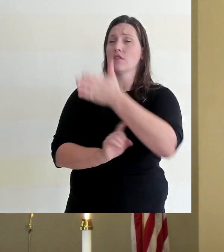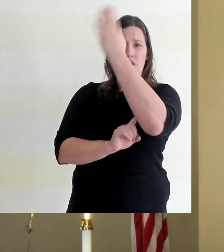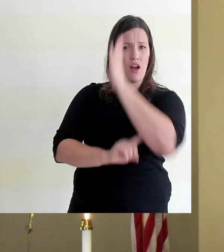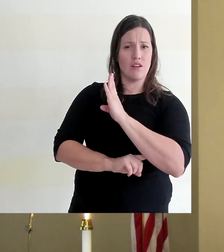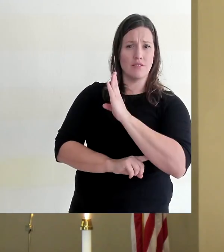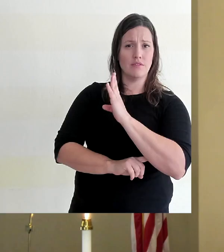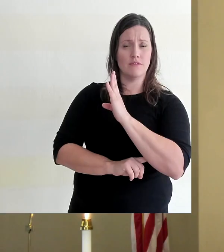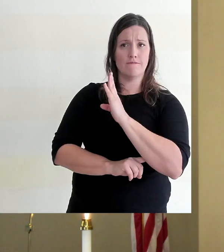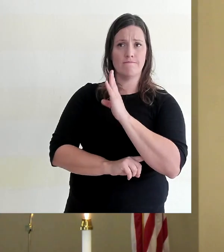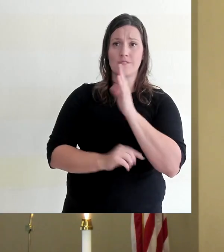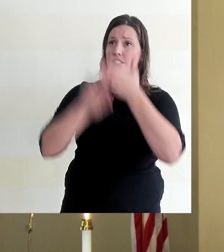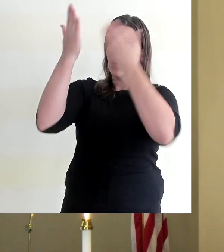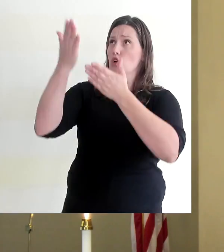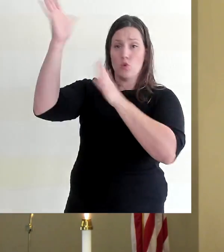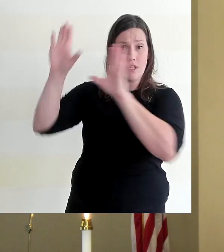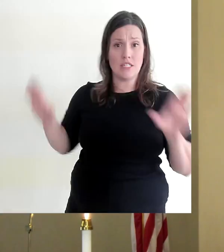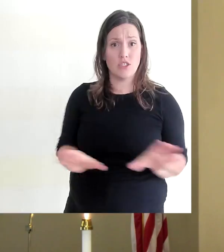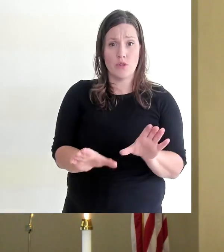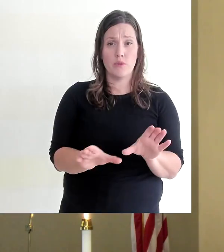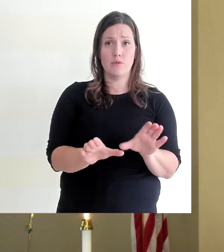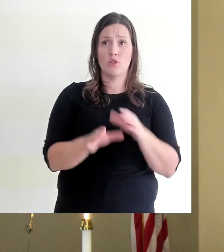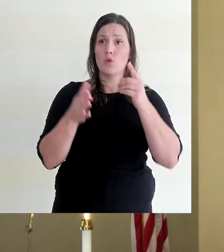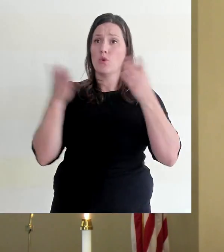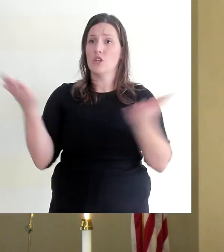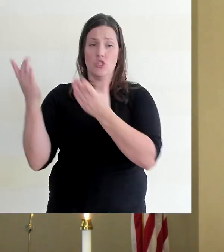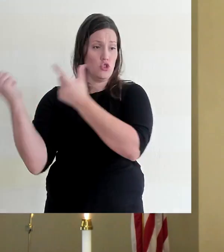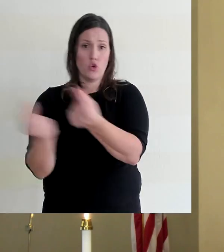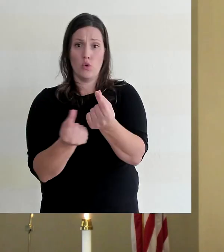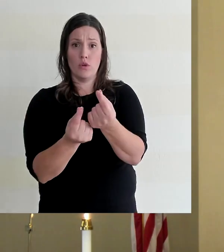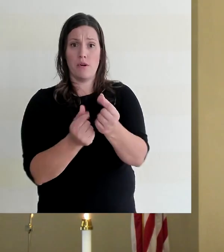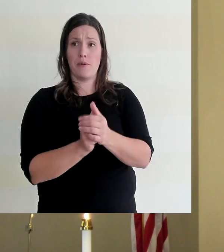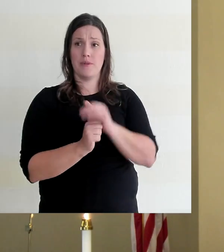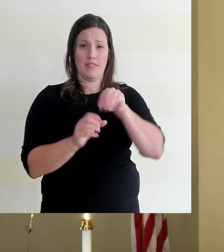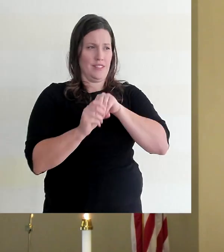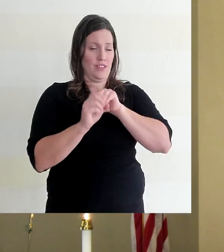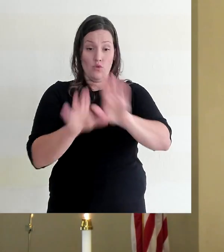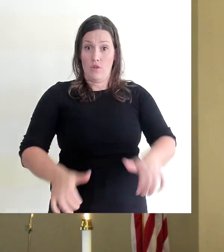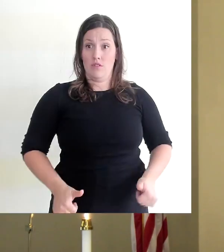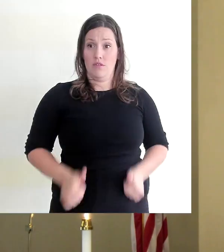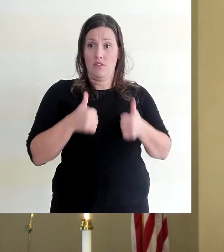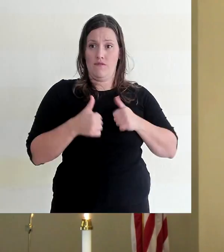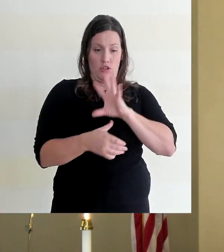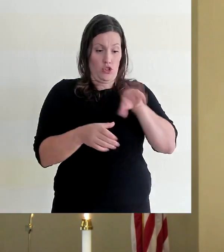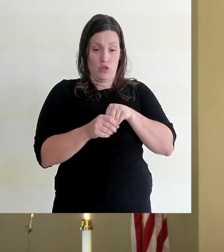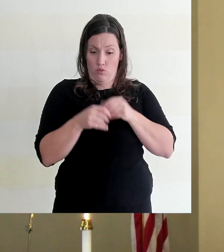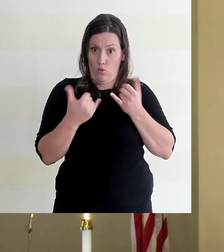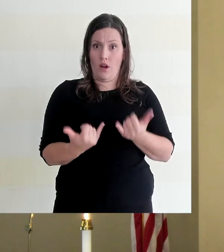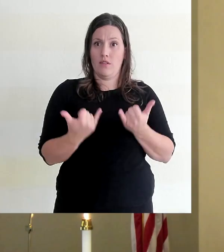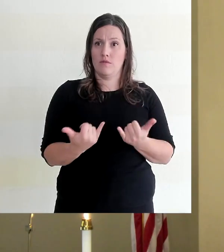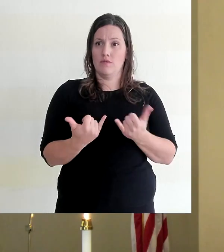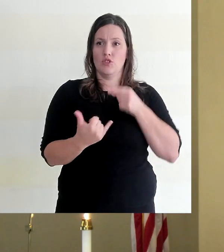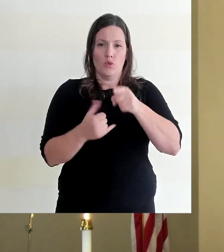God for what he has done and for what he is doing in your life, even right now.